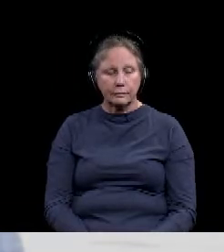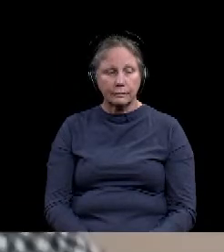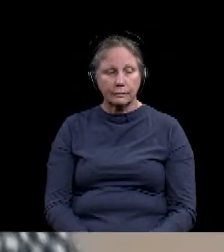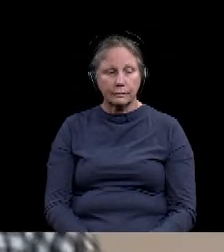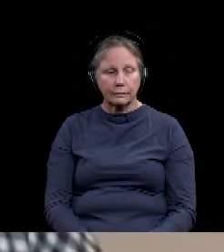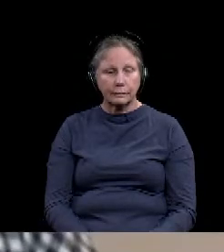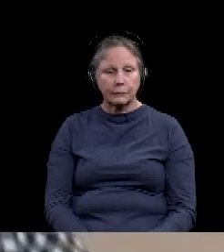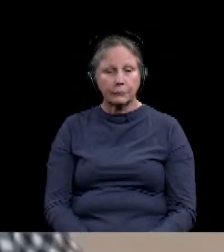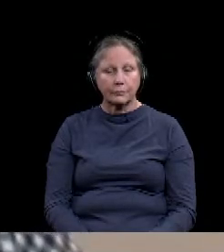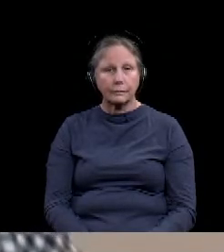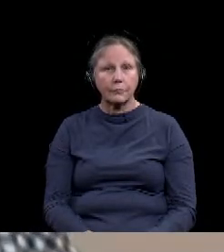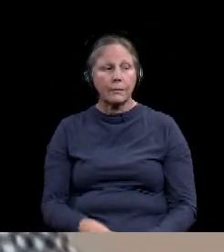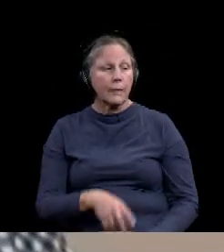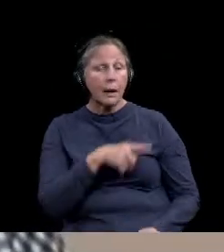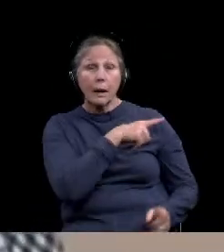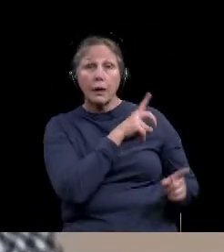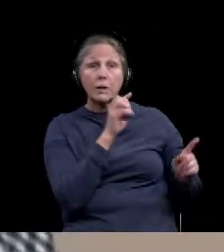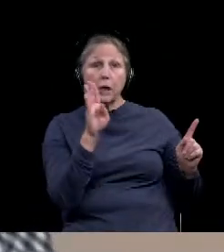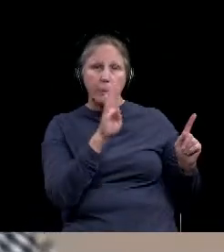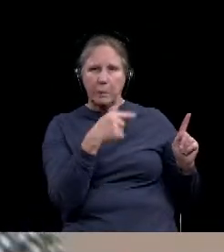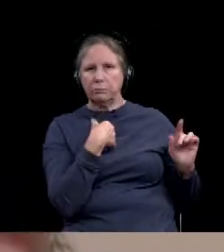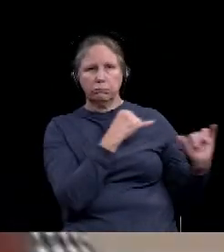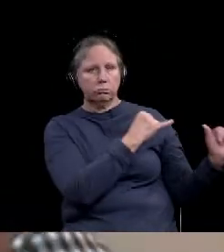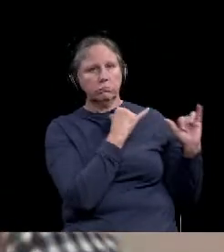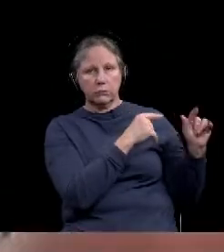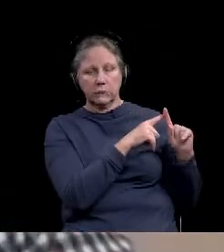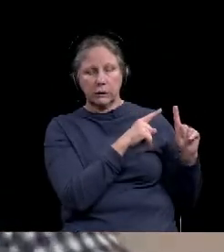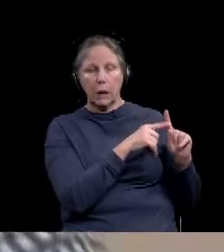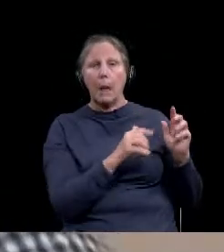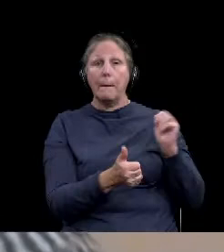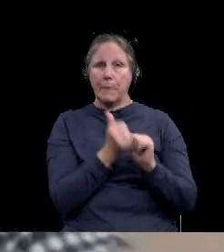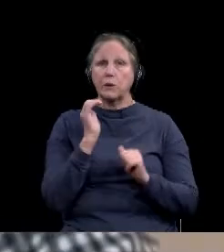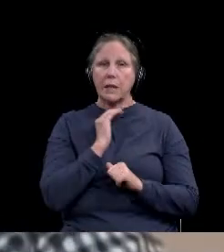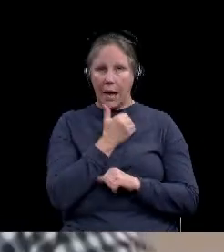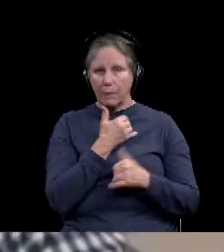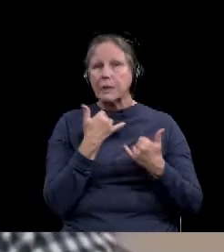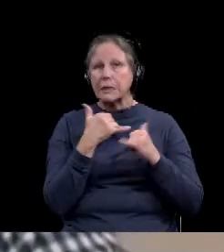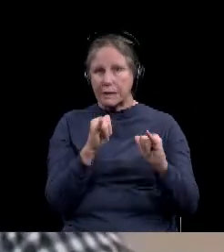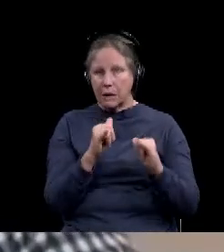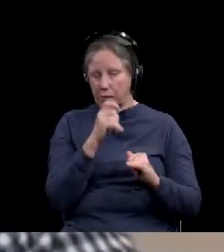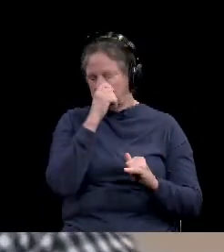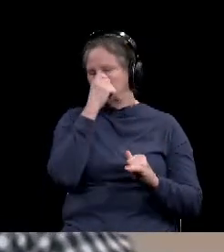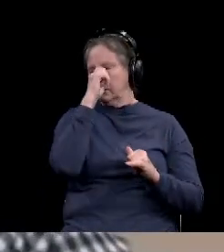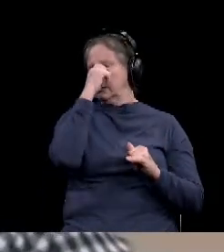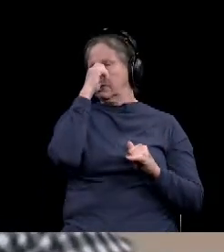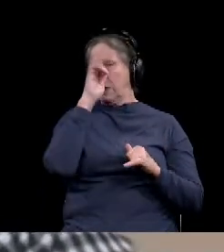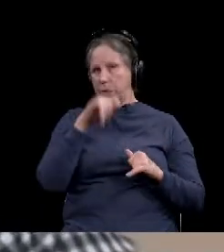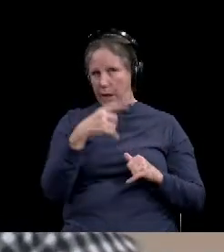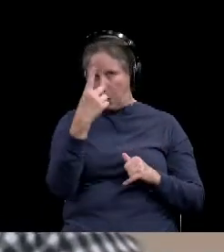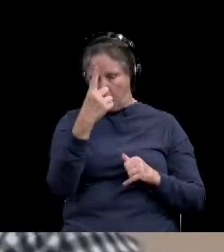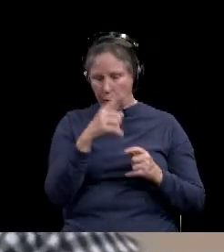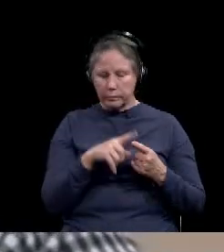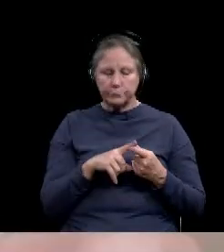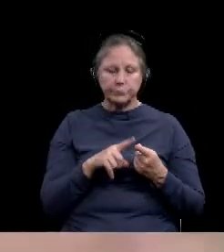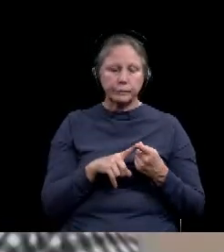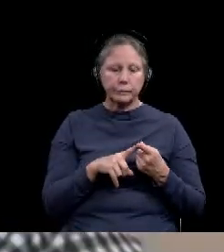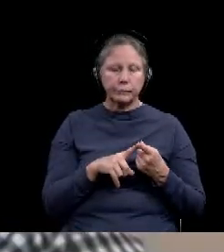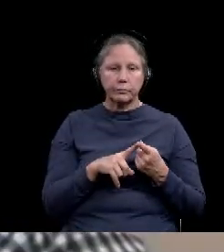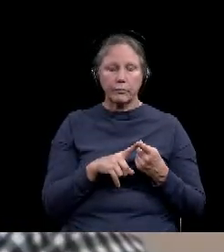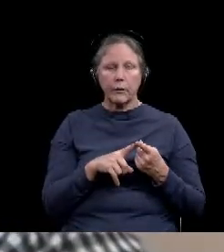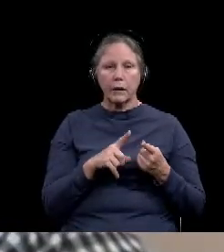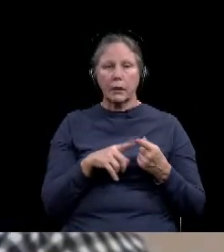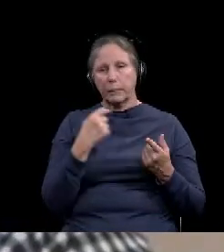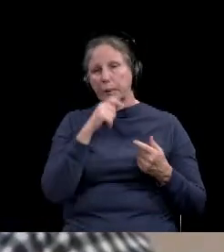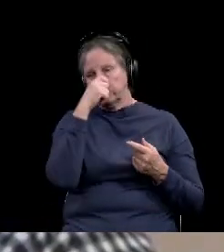I echo Dr. Becker's statements. Um, the vast majority of ours are still being done by the nasal pharyngeal aspirates, um, or swabs,